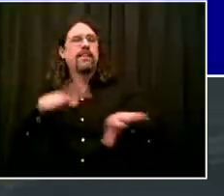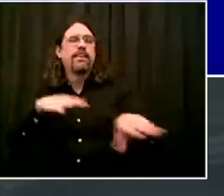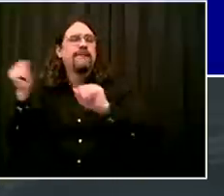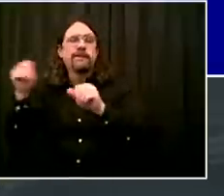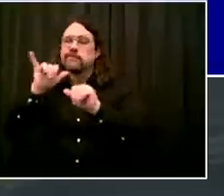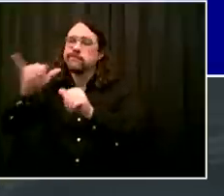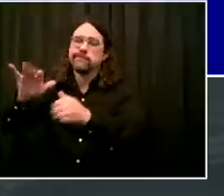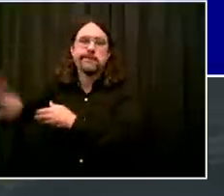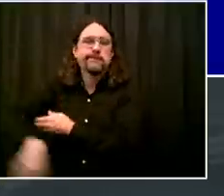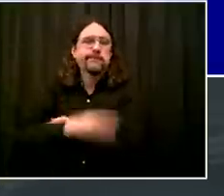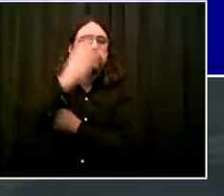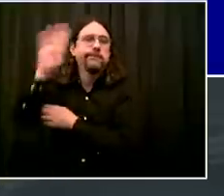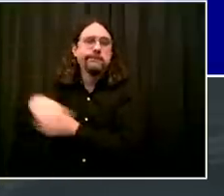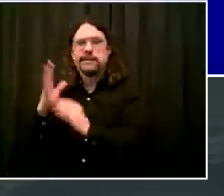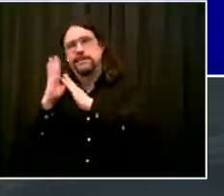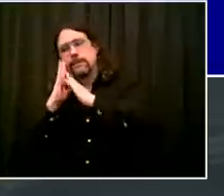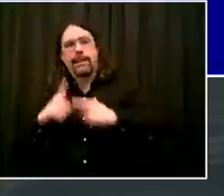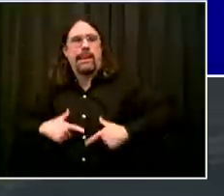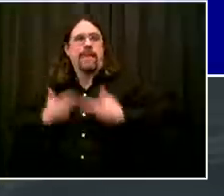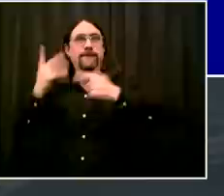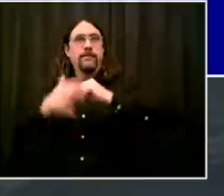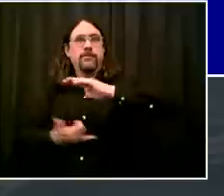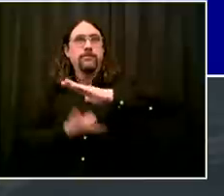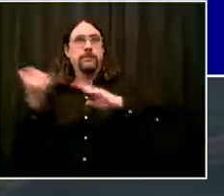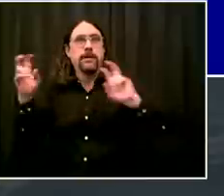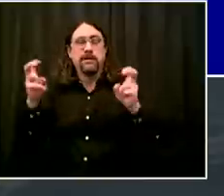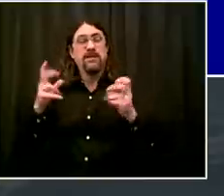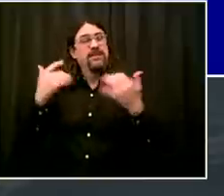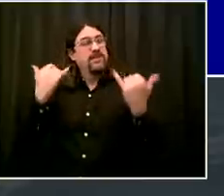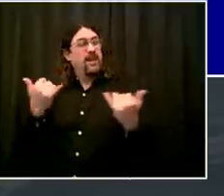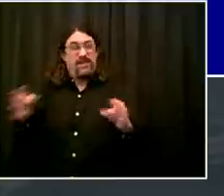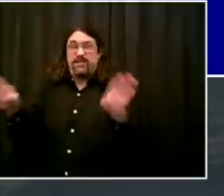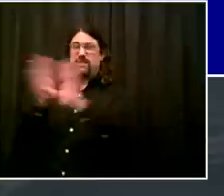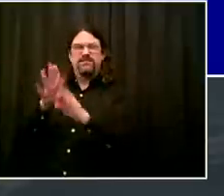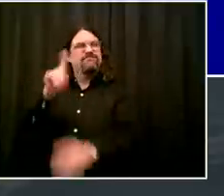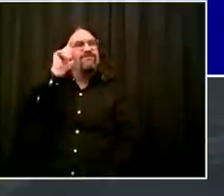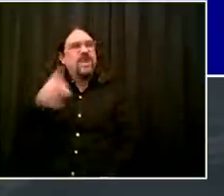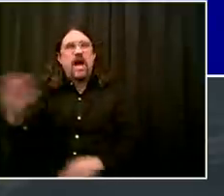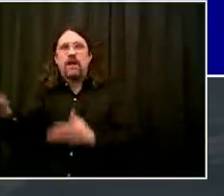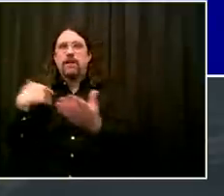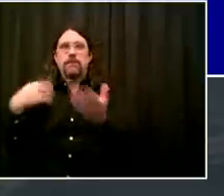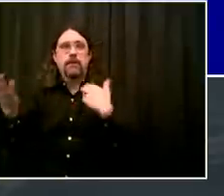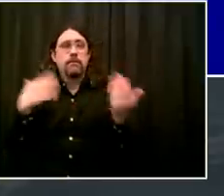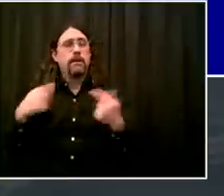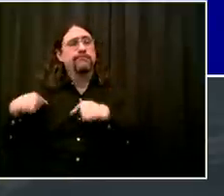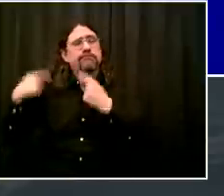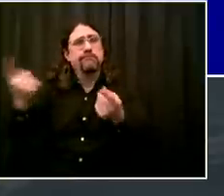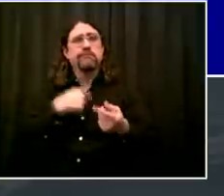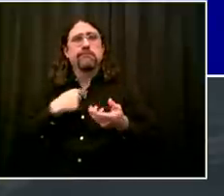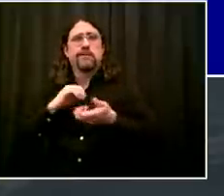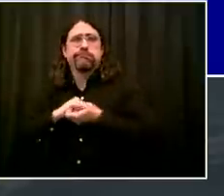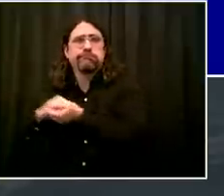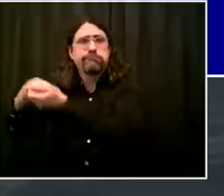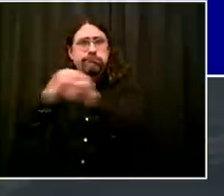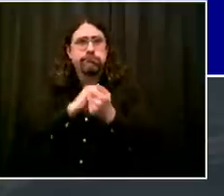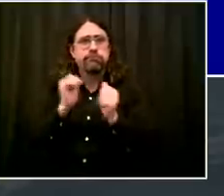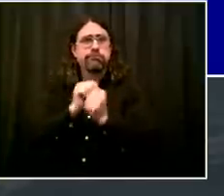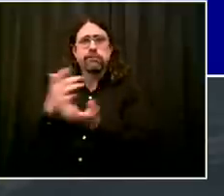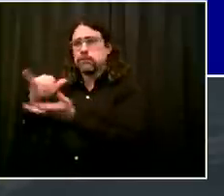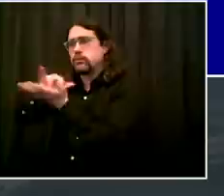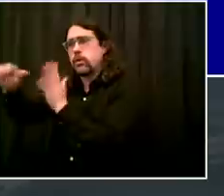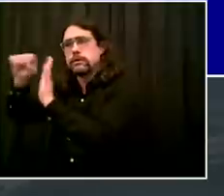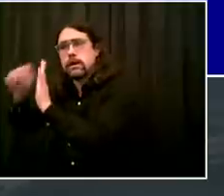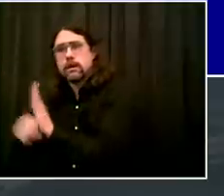with the state, with the MTA, NYPD, homeless services, everyone working together, lots of outreach